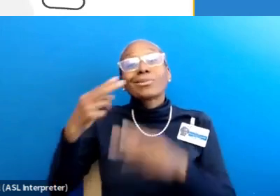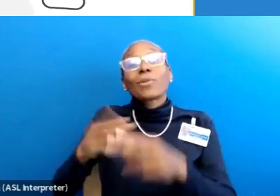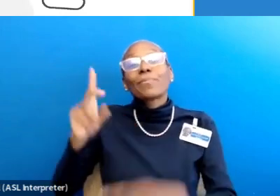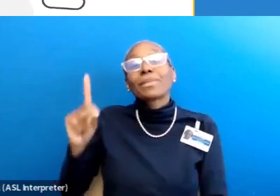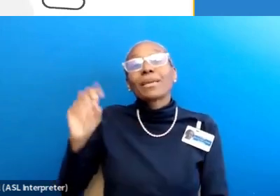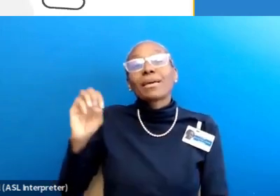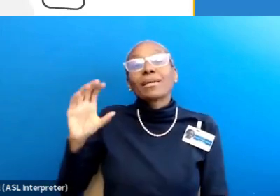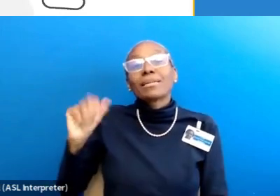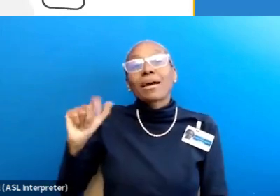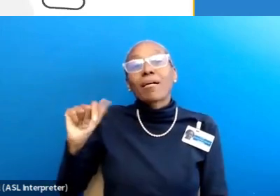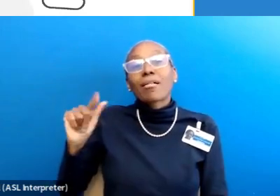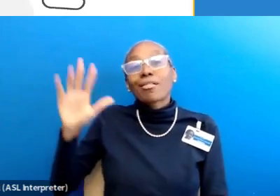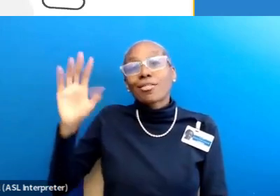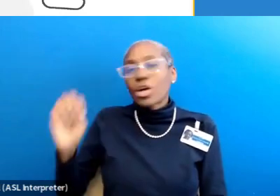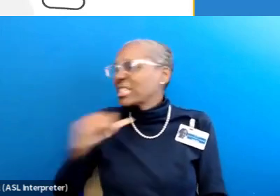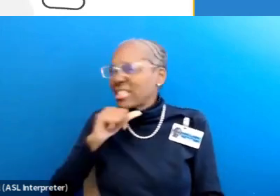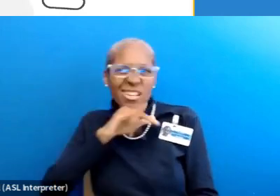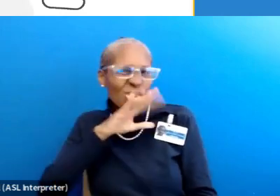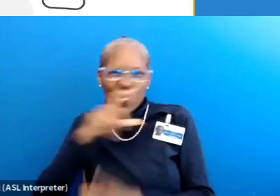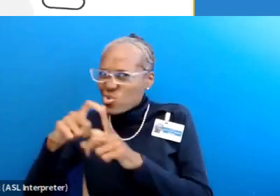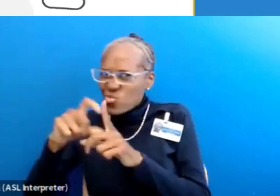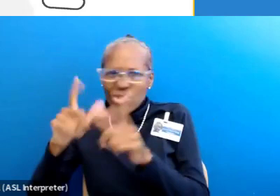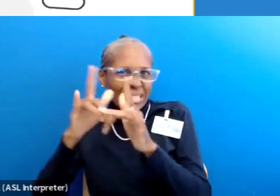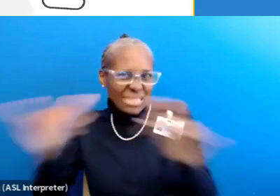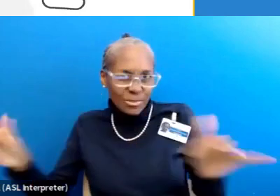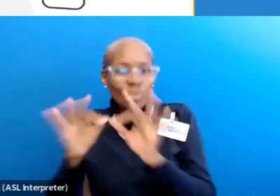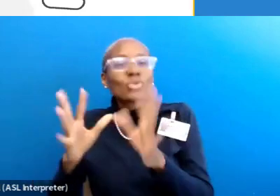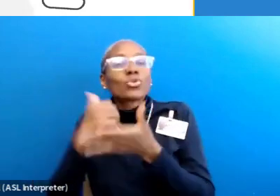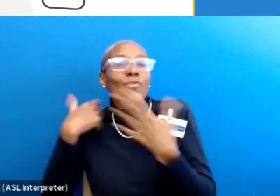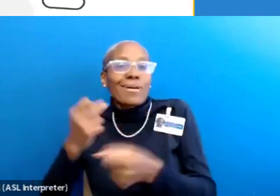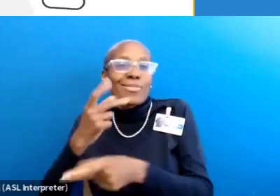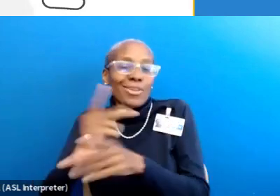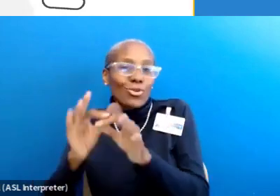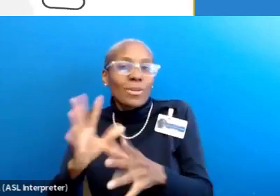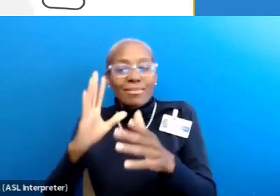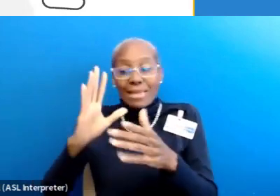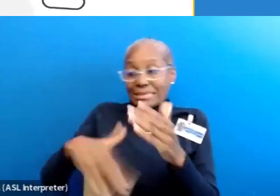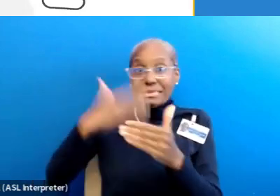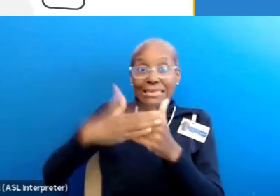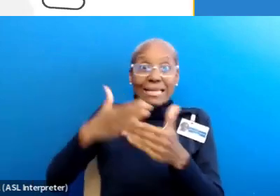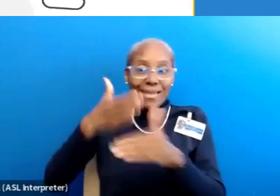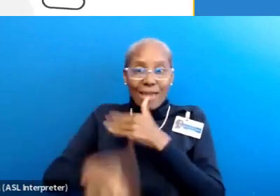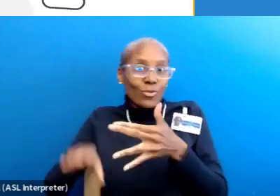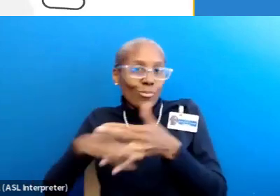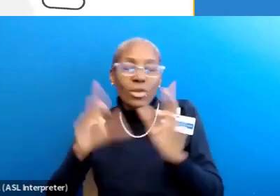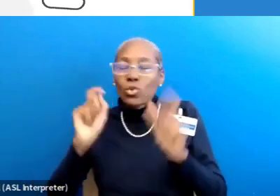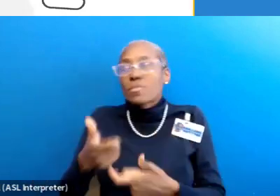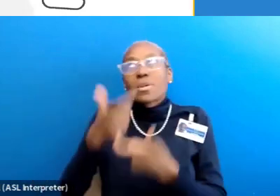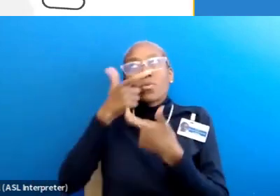a dirty word, simultaneous interpreting for healthcare interpreters. That's coming up next after the break and it's a must-see.